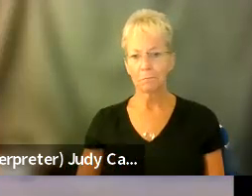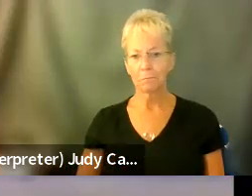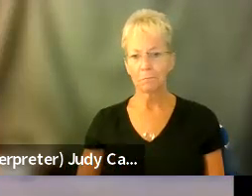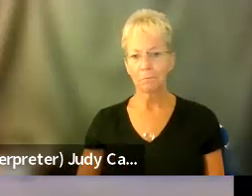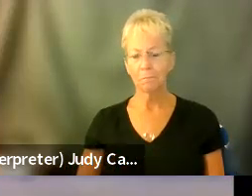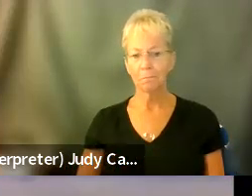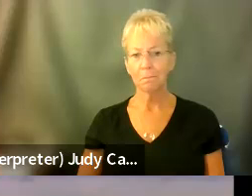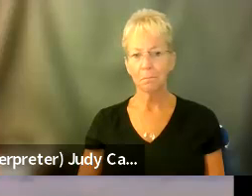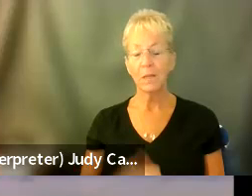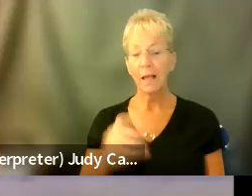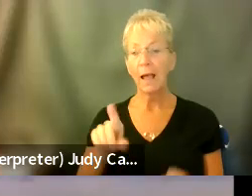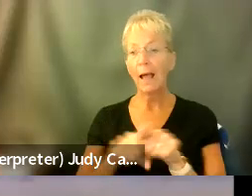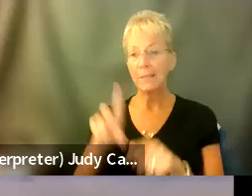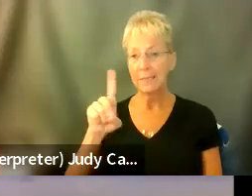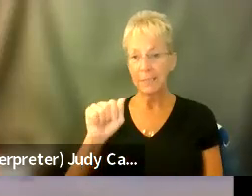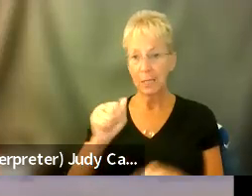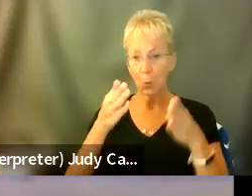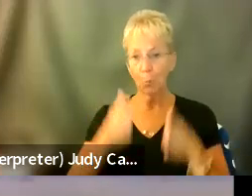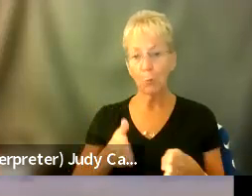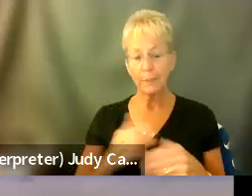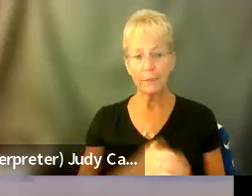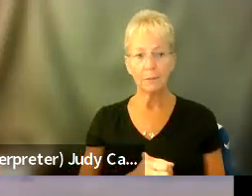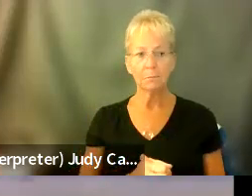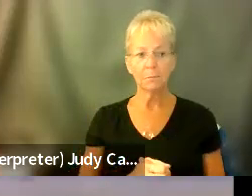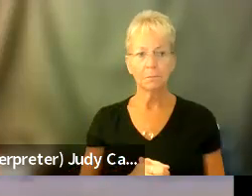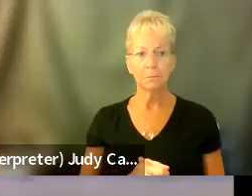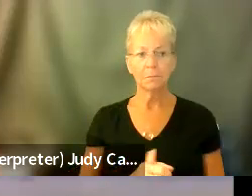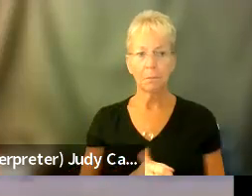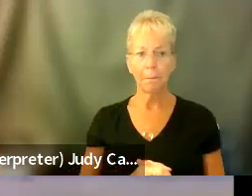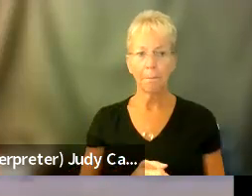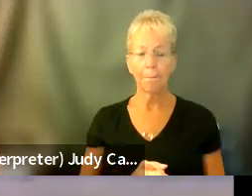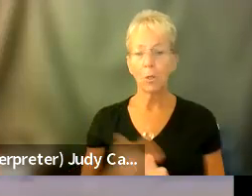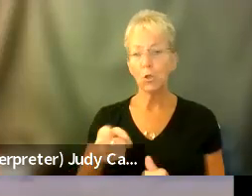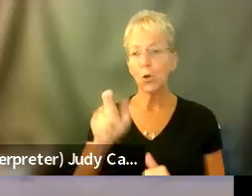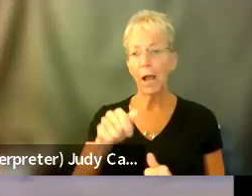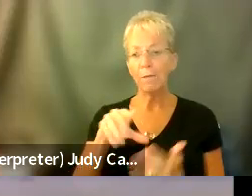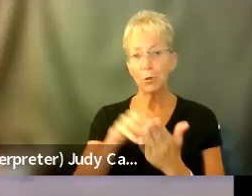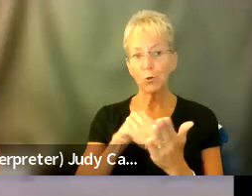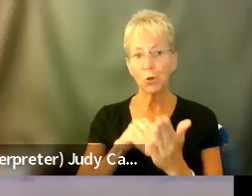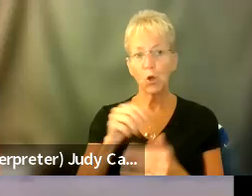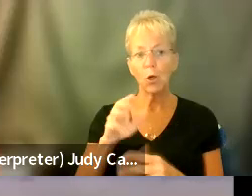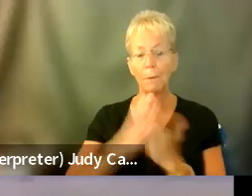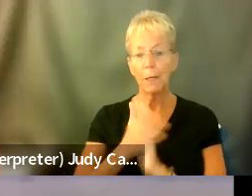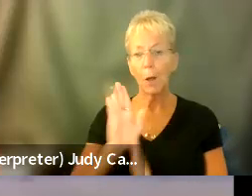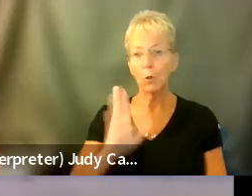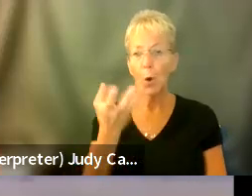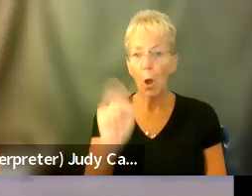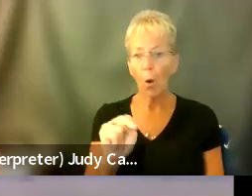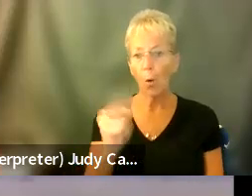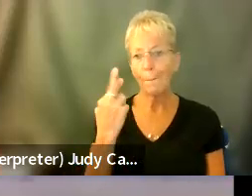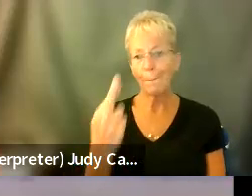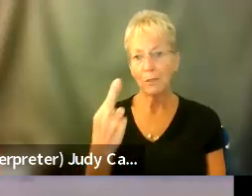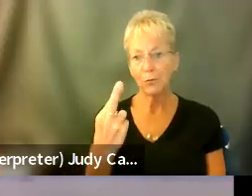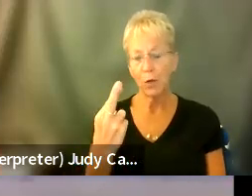in being disabled, um, and in self advocating, you have to learn to be your own best friend. You are with